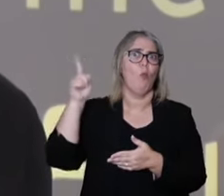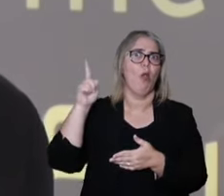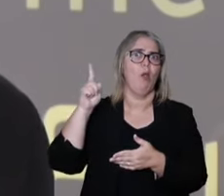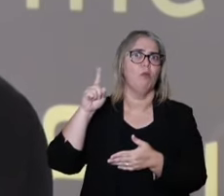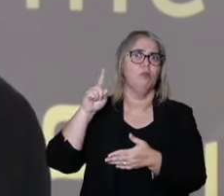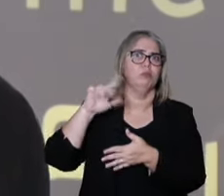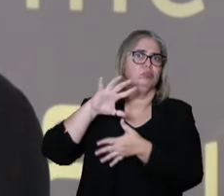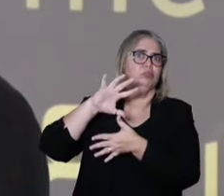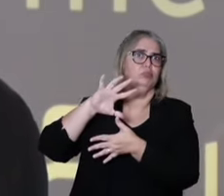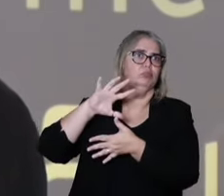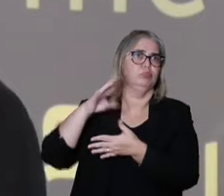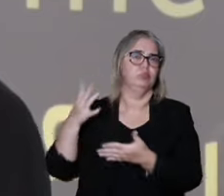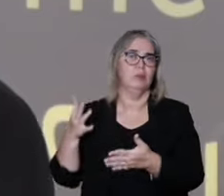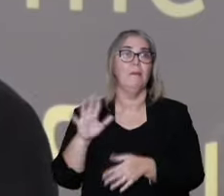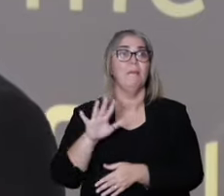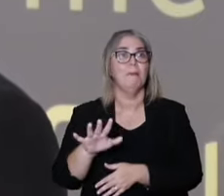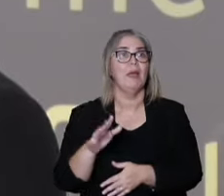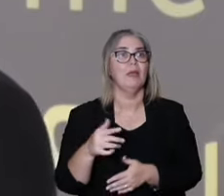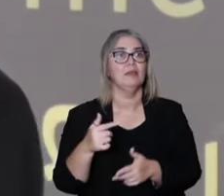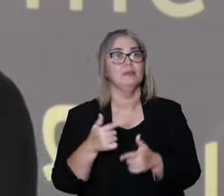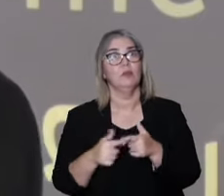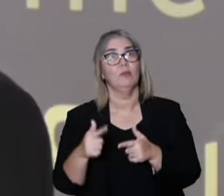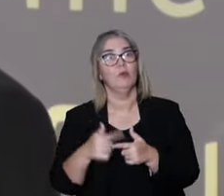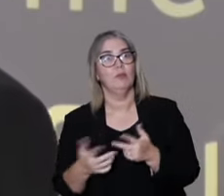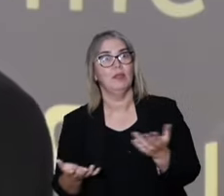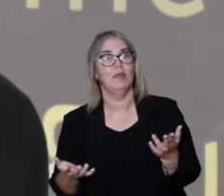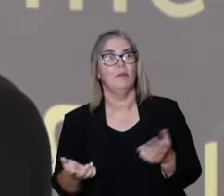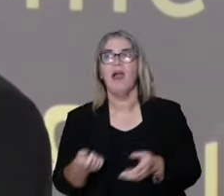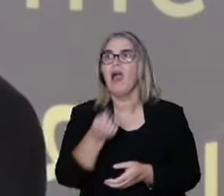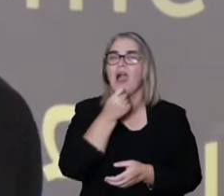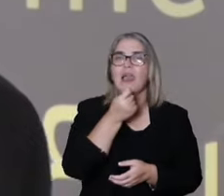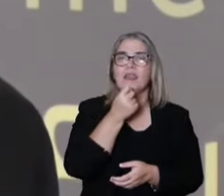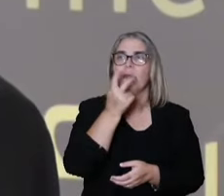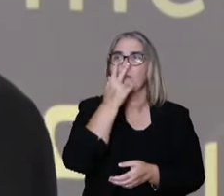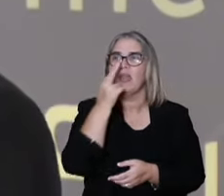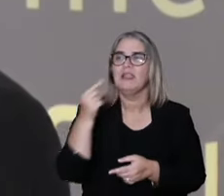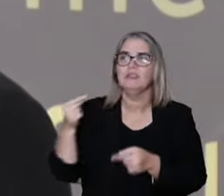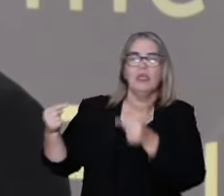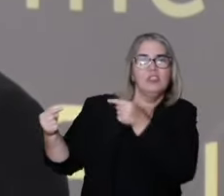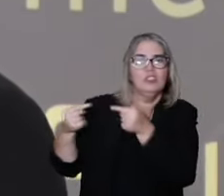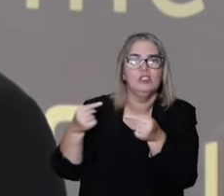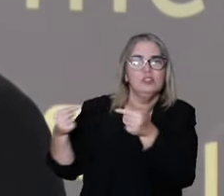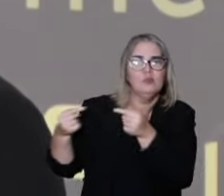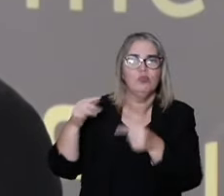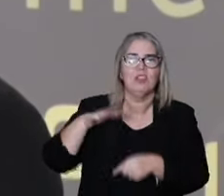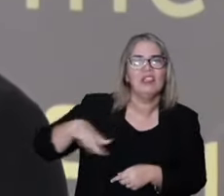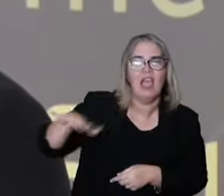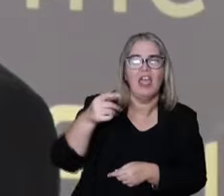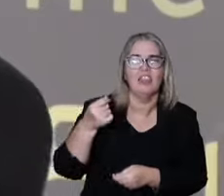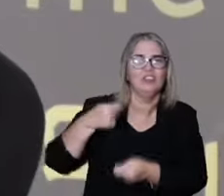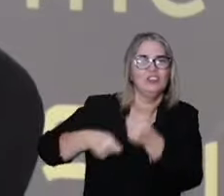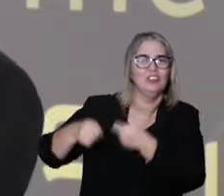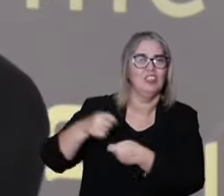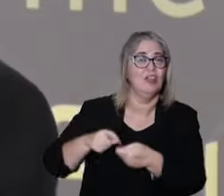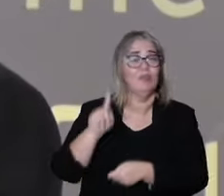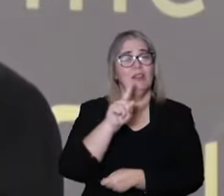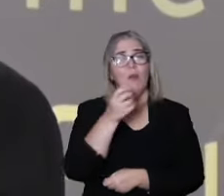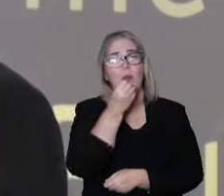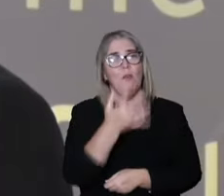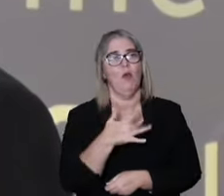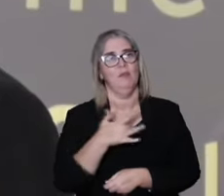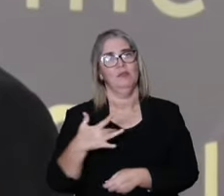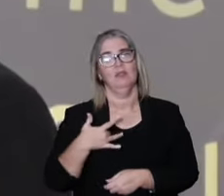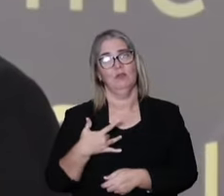countries, I think this is the best arrangement, but all this polemic is something to a dispute of the market